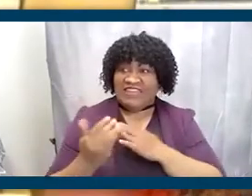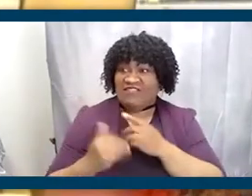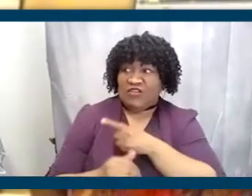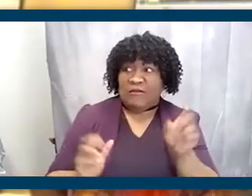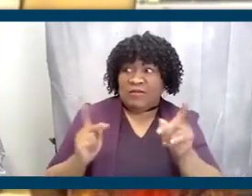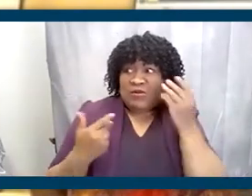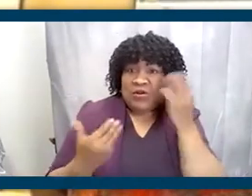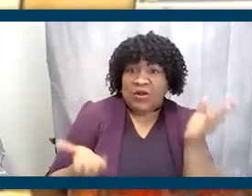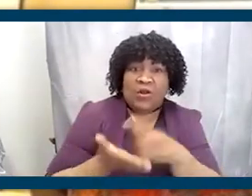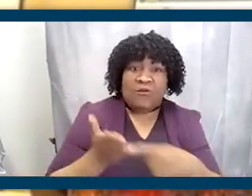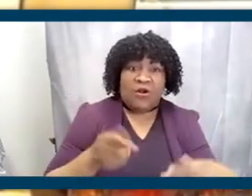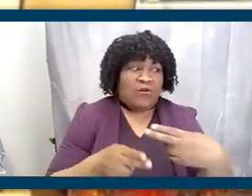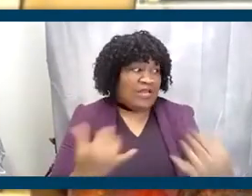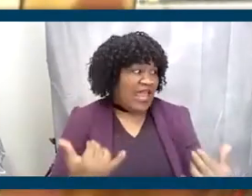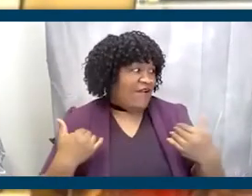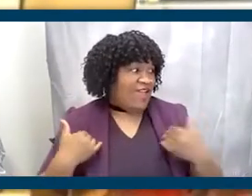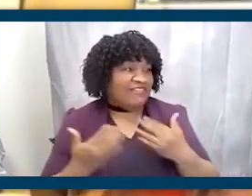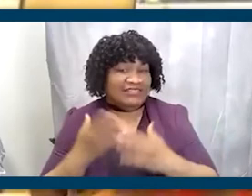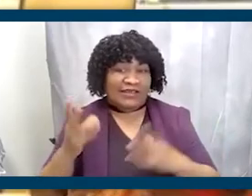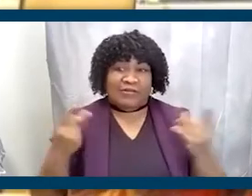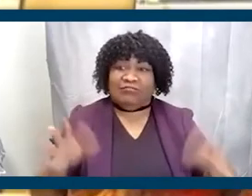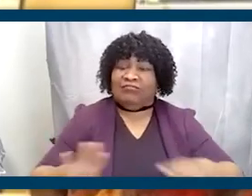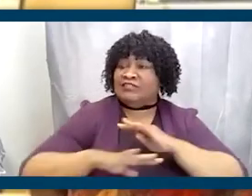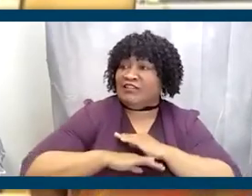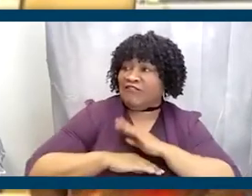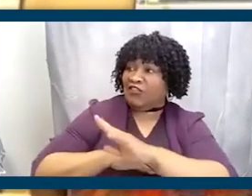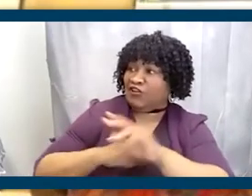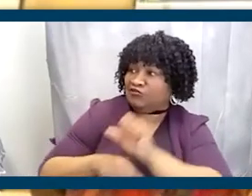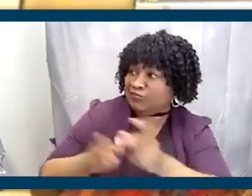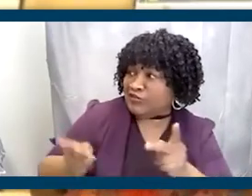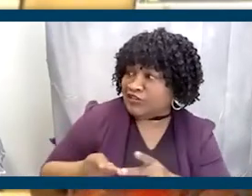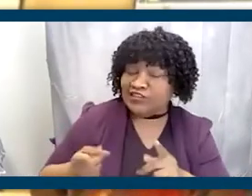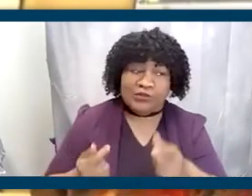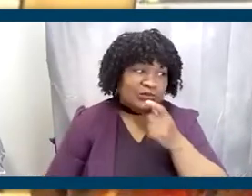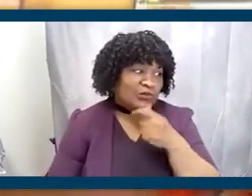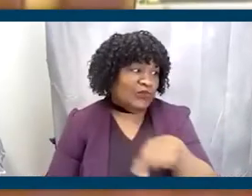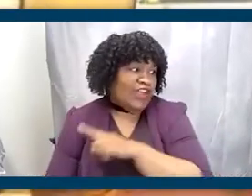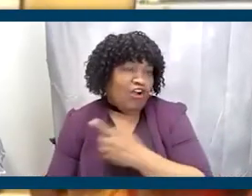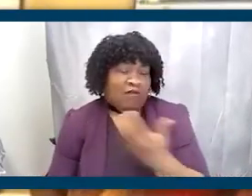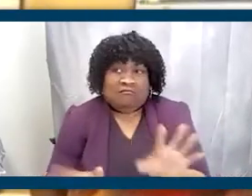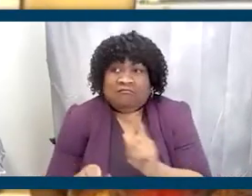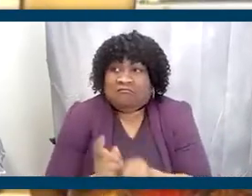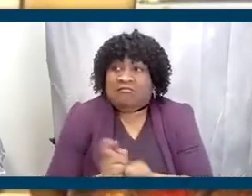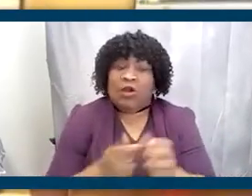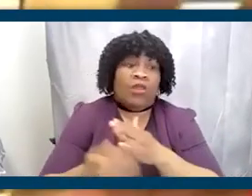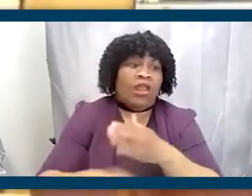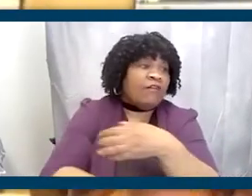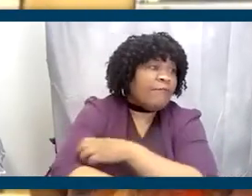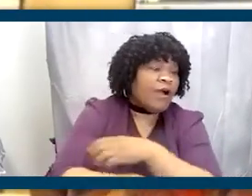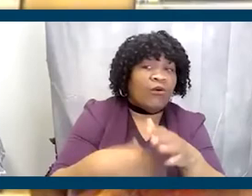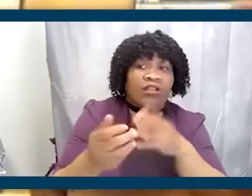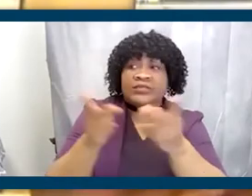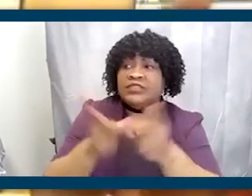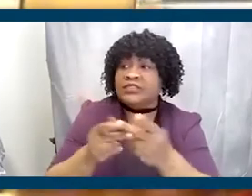with what we currently have. They're very satisfied with their position, with who they are and whatever power or position they think.